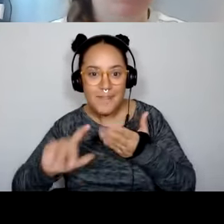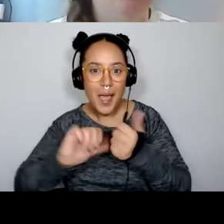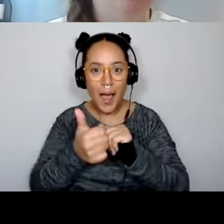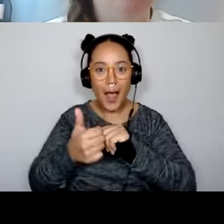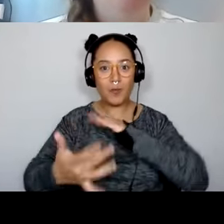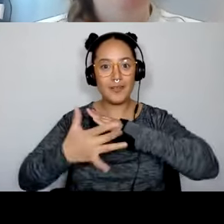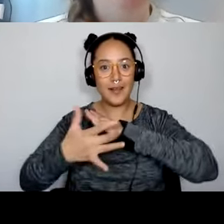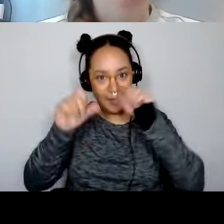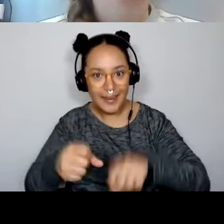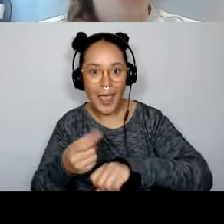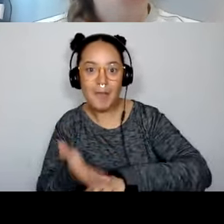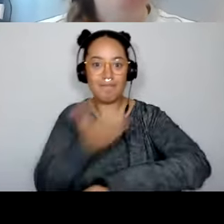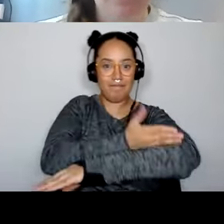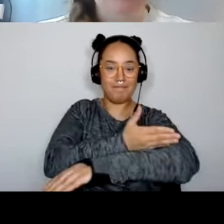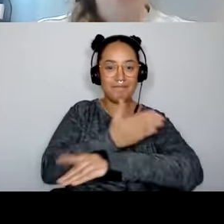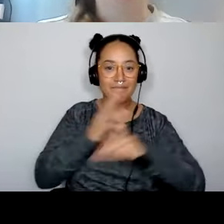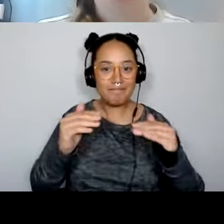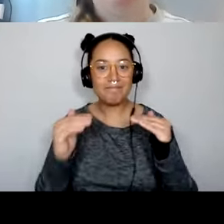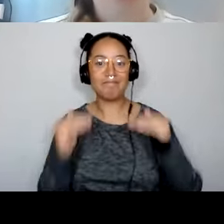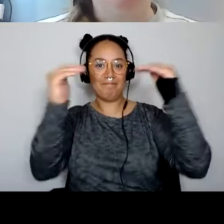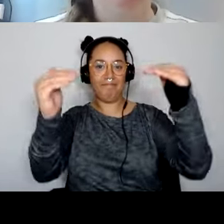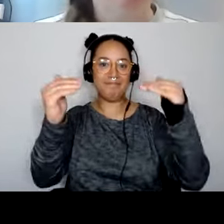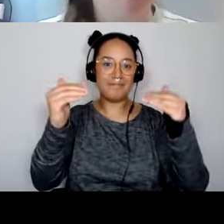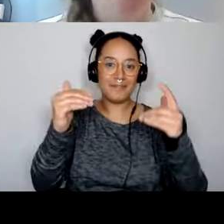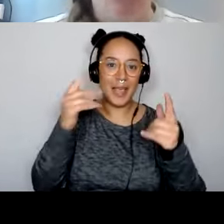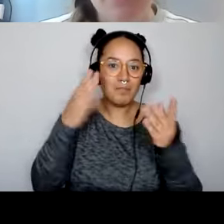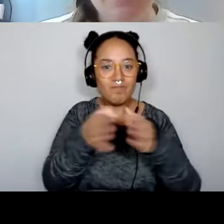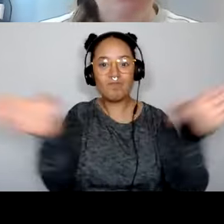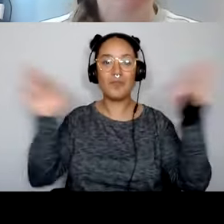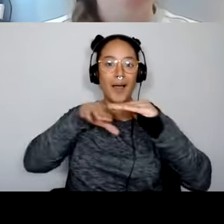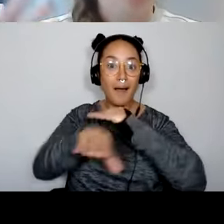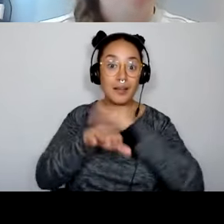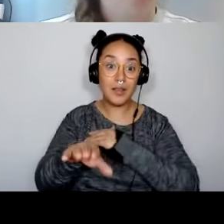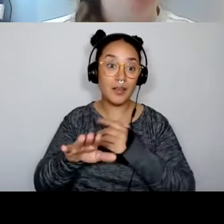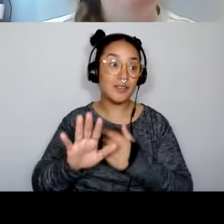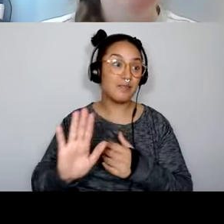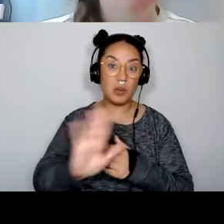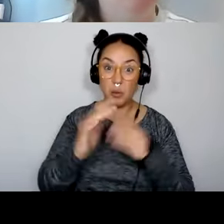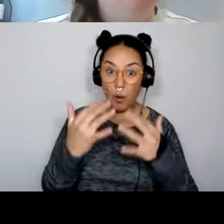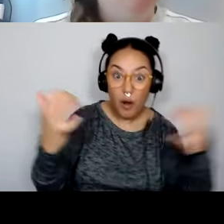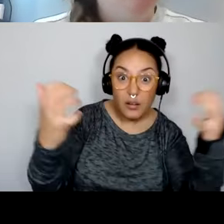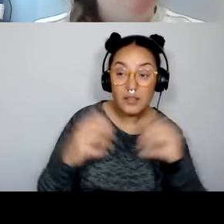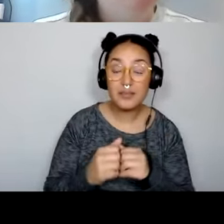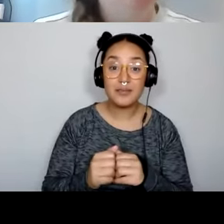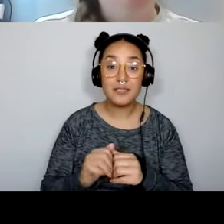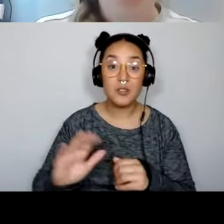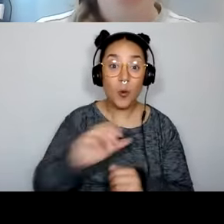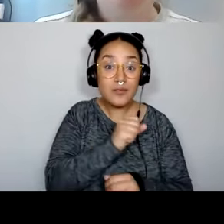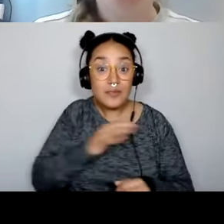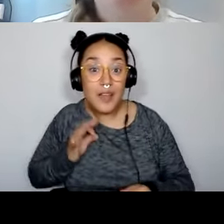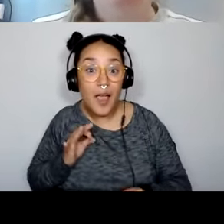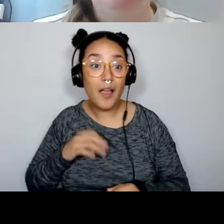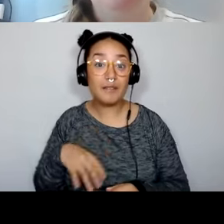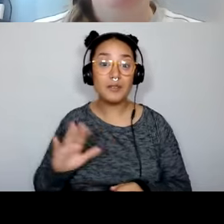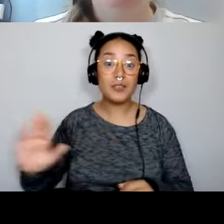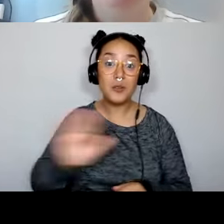able to enhance and expand access for your audiences for your colleagues. And so this is a